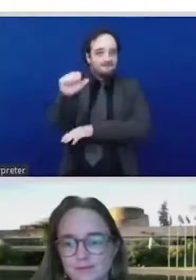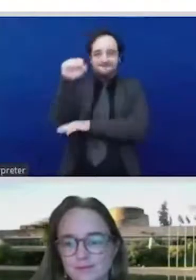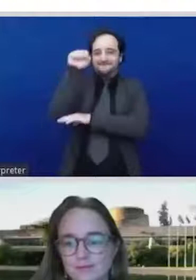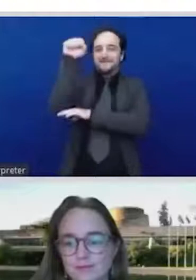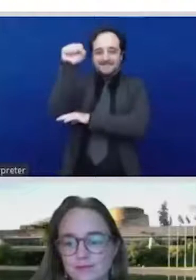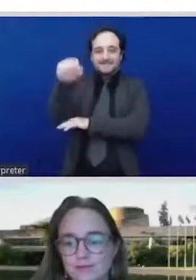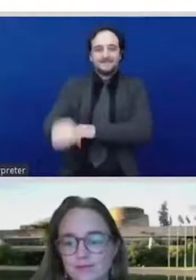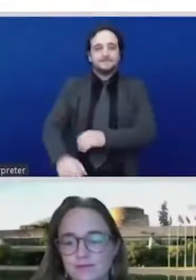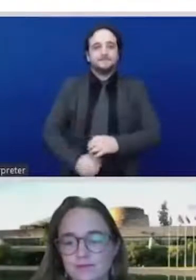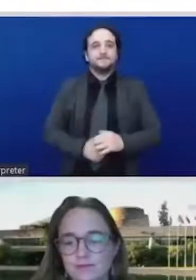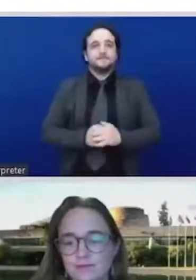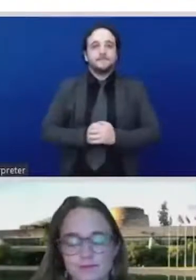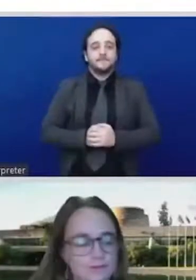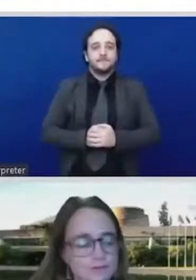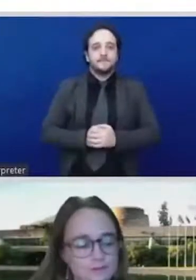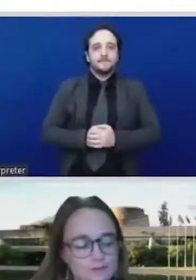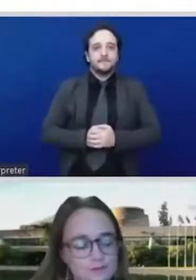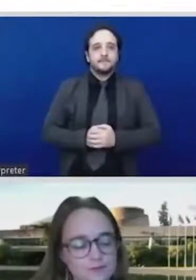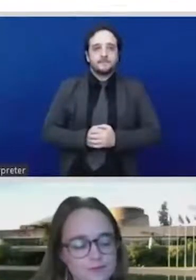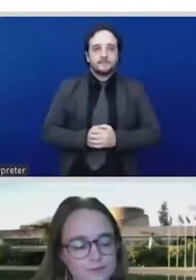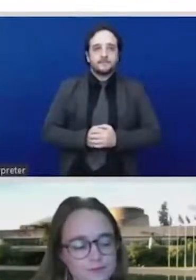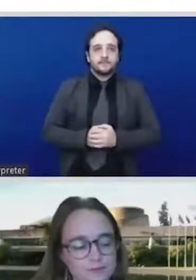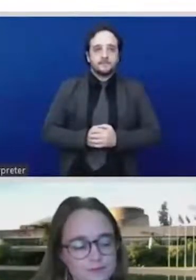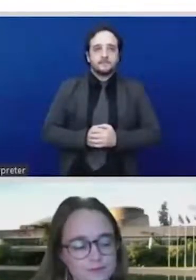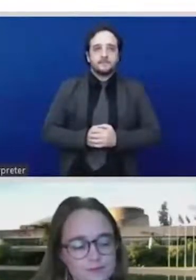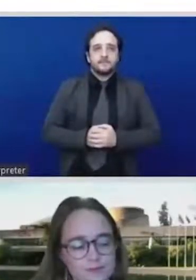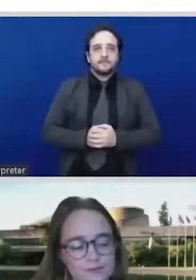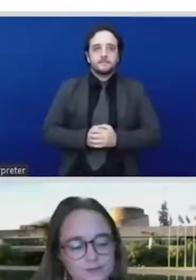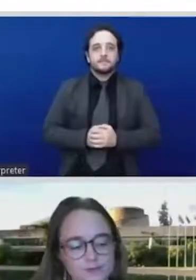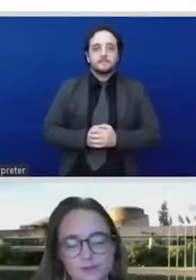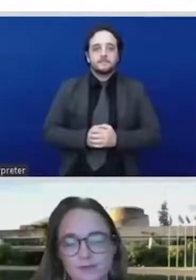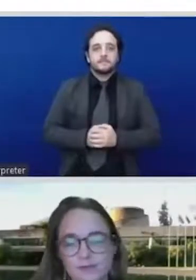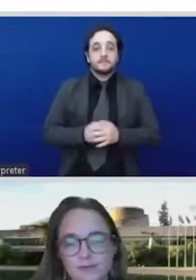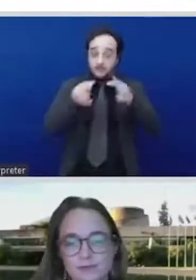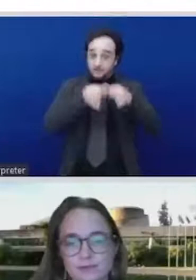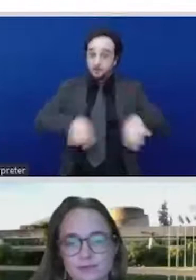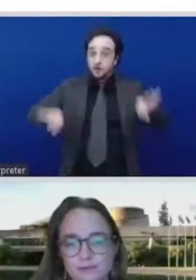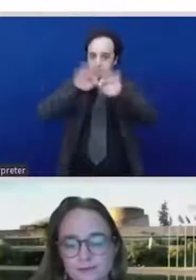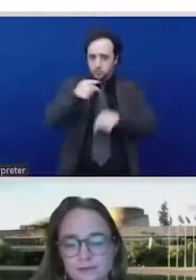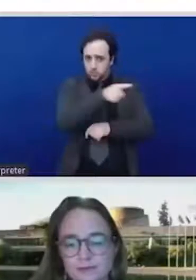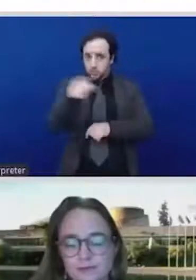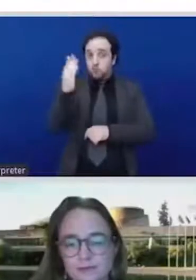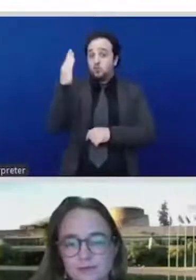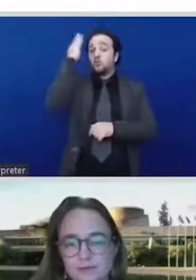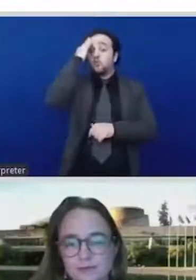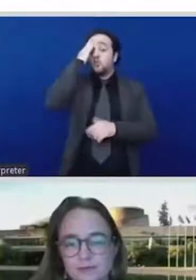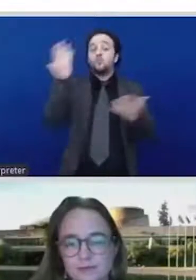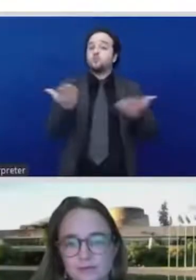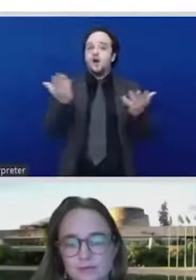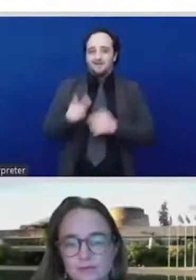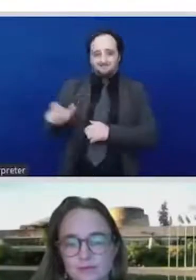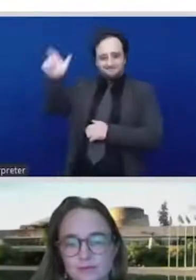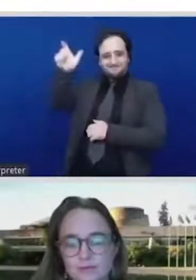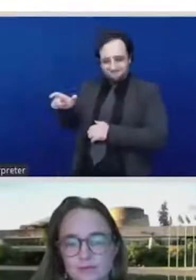the heart of the preparations of the Women Regional Consultation. So I would like Nicole